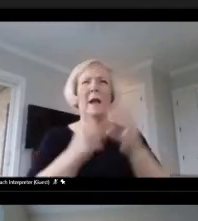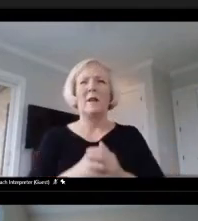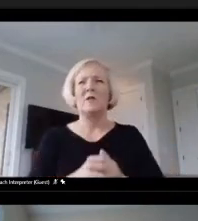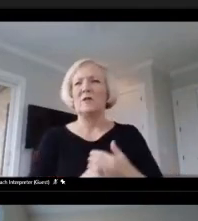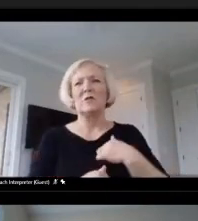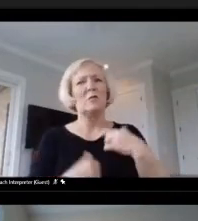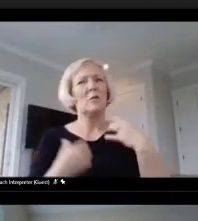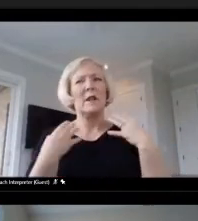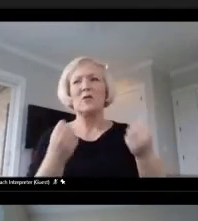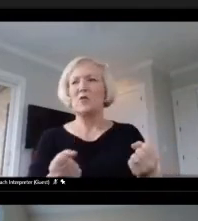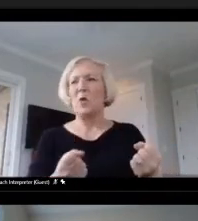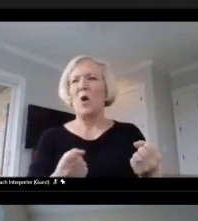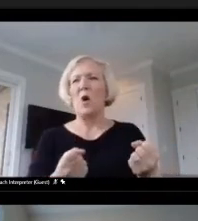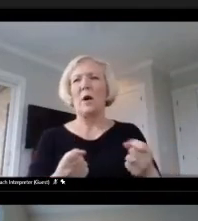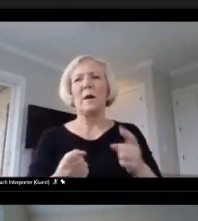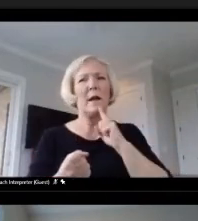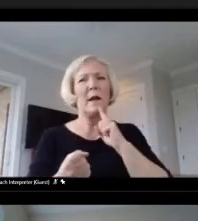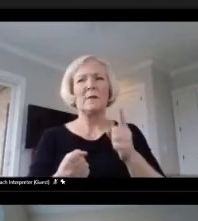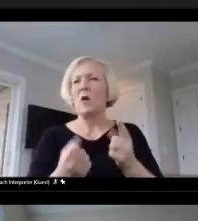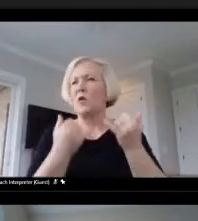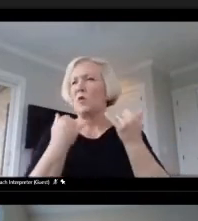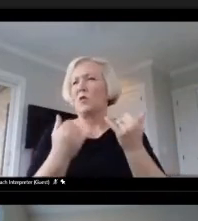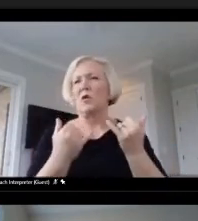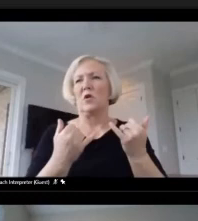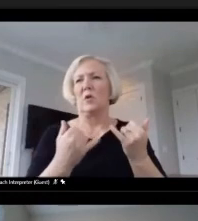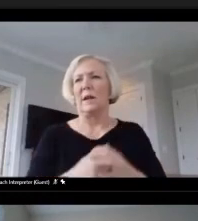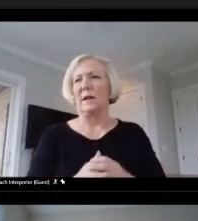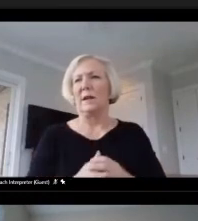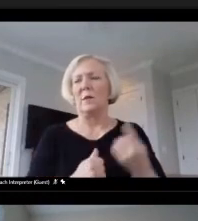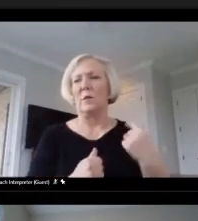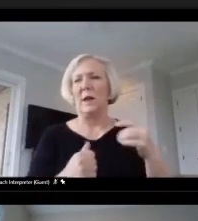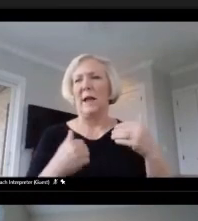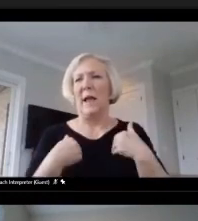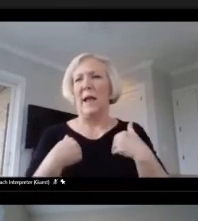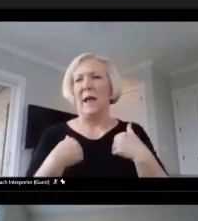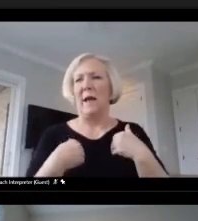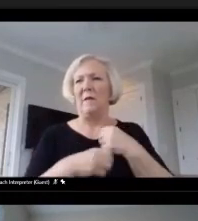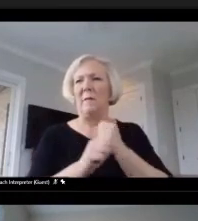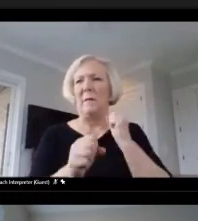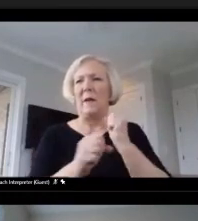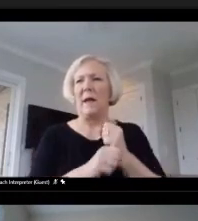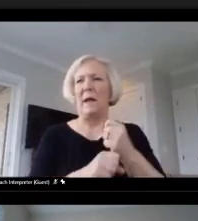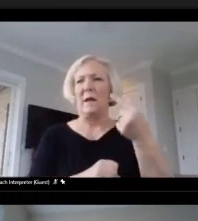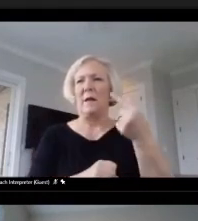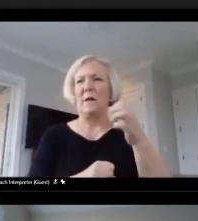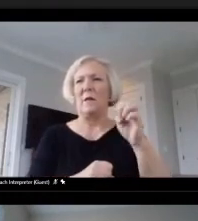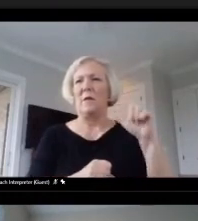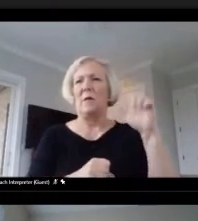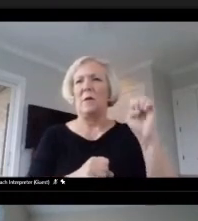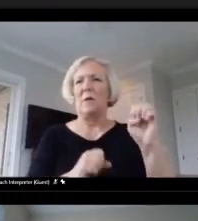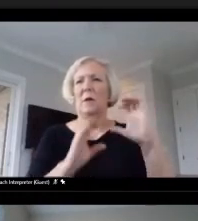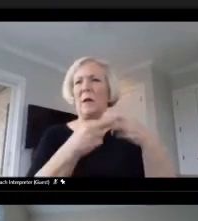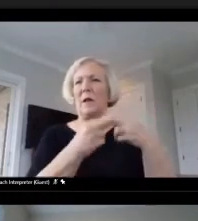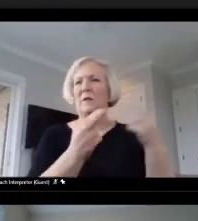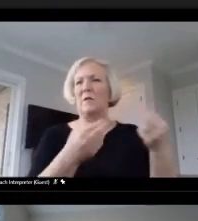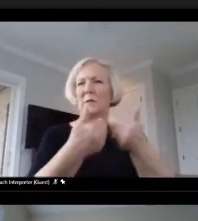and so relevant. We have made Google Classrooms and separated out the information and